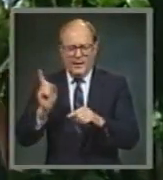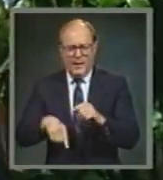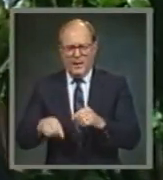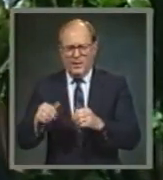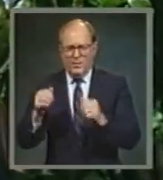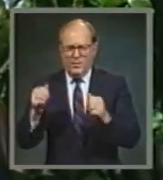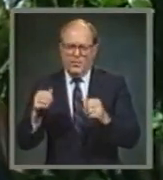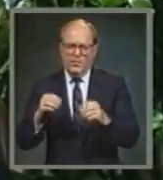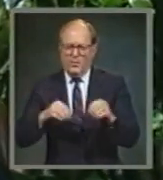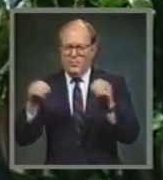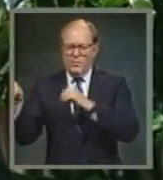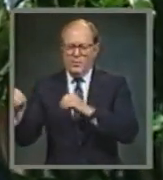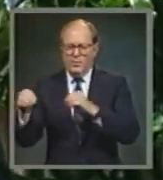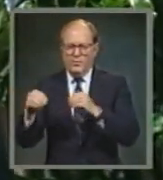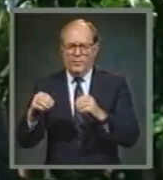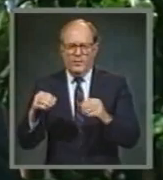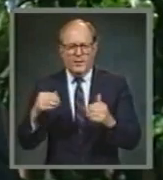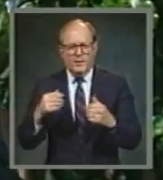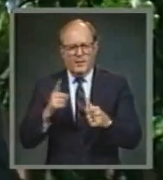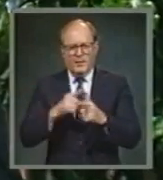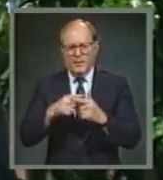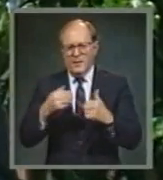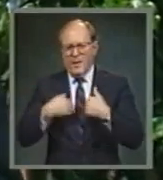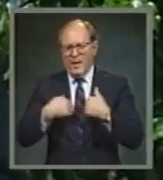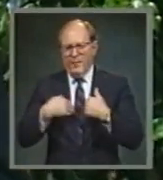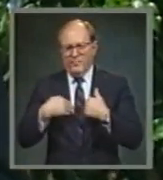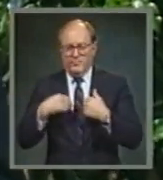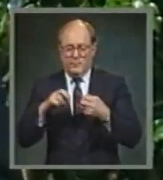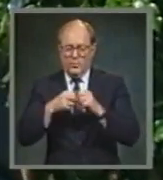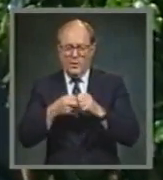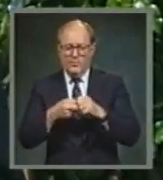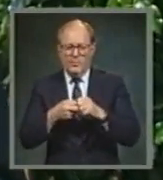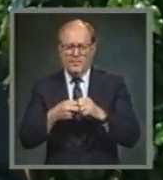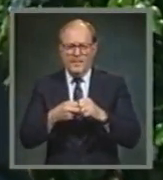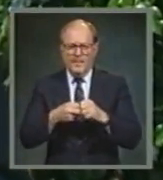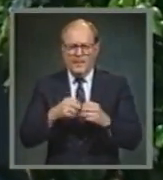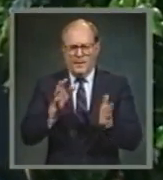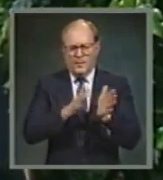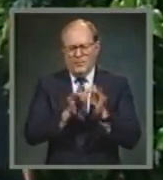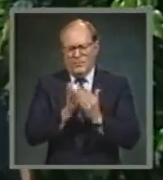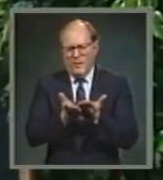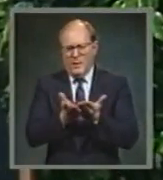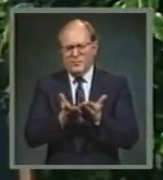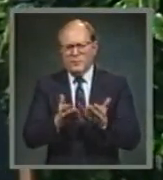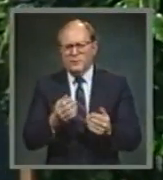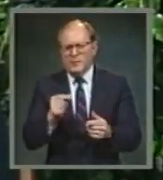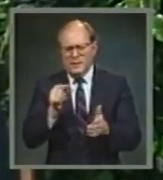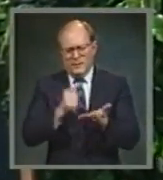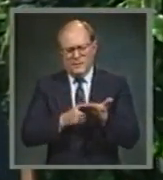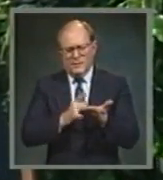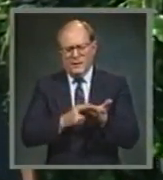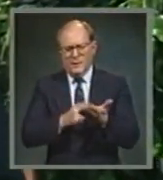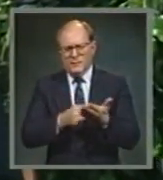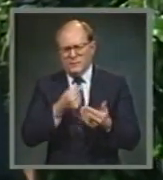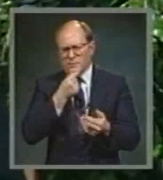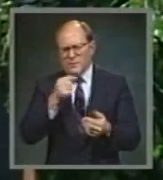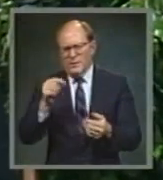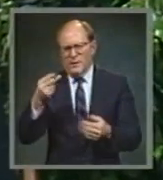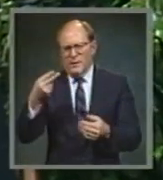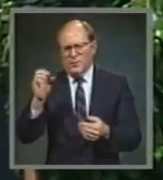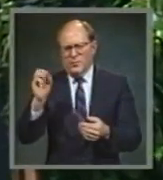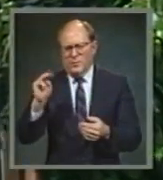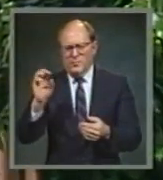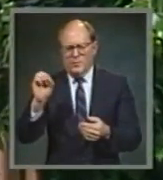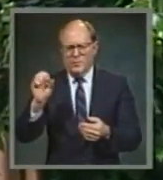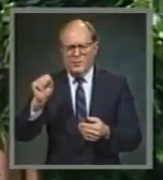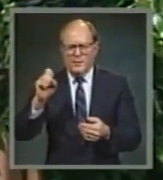are devastating. The Bible gives homosexuality a special mention in almost every catalog of sins